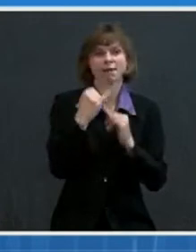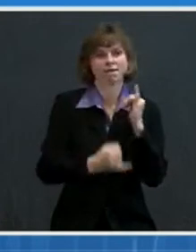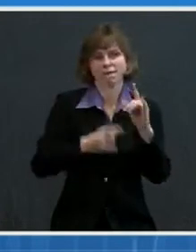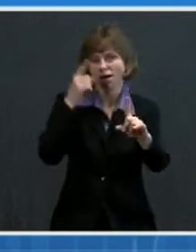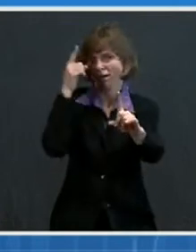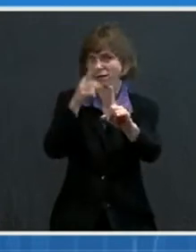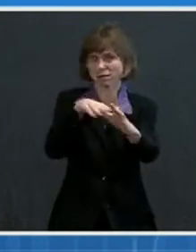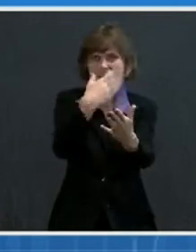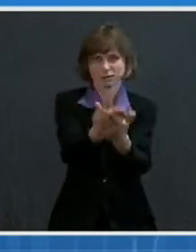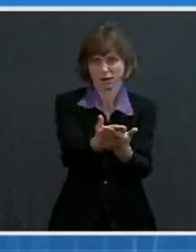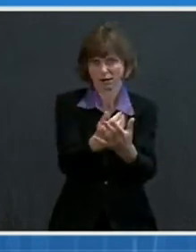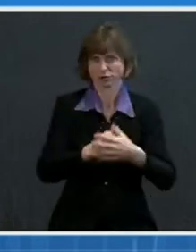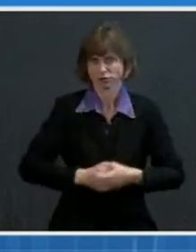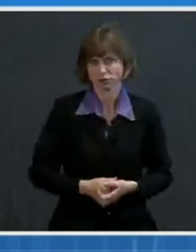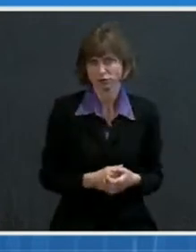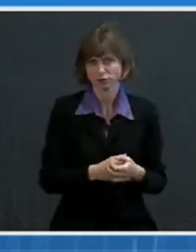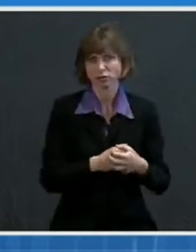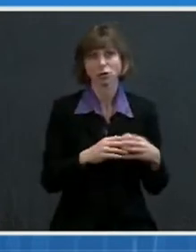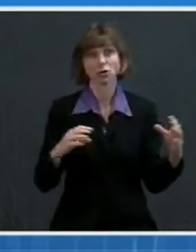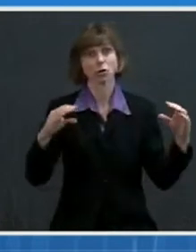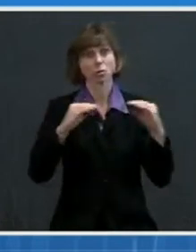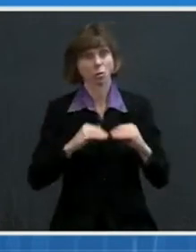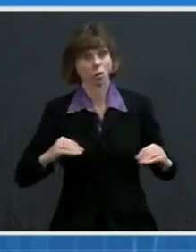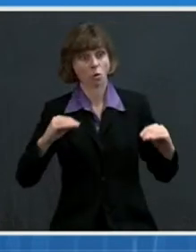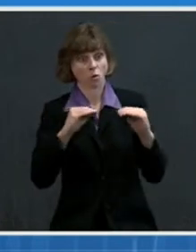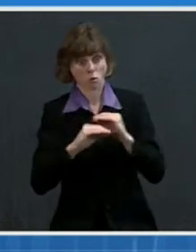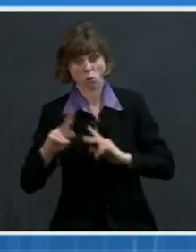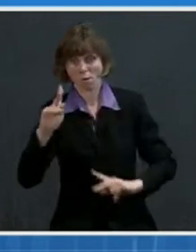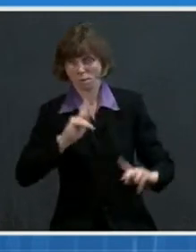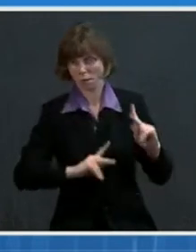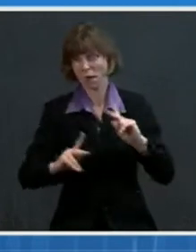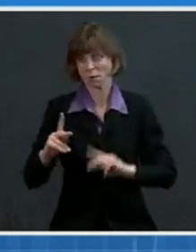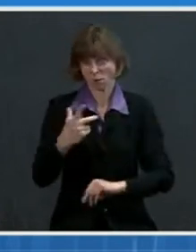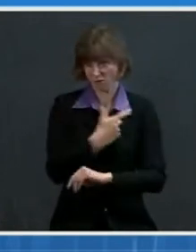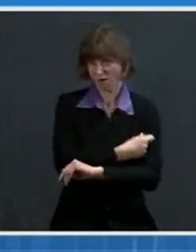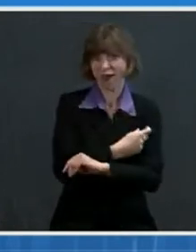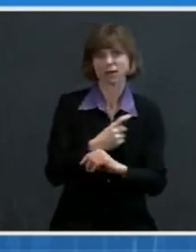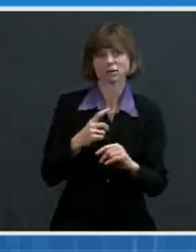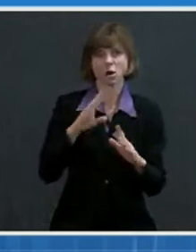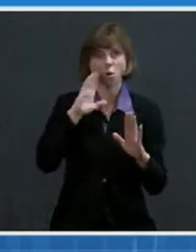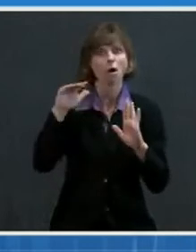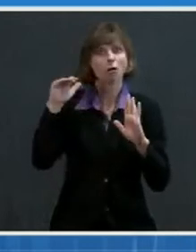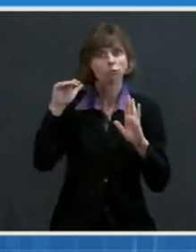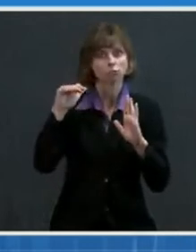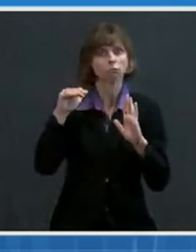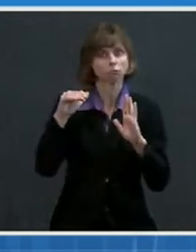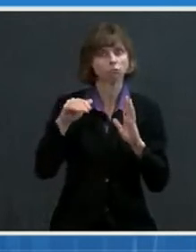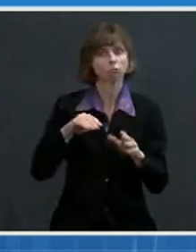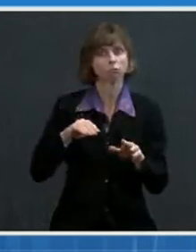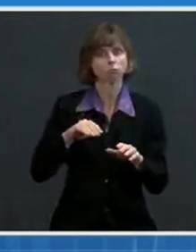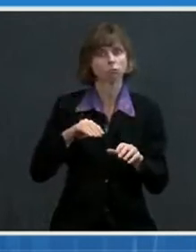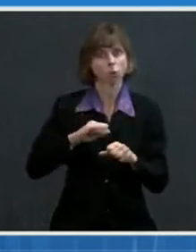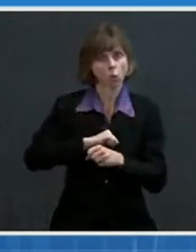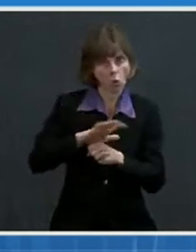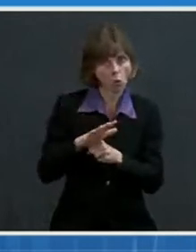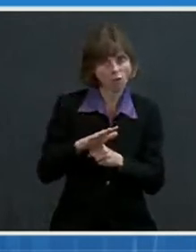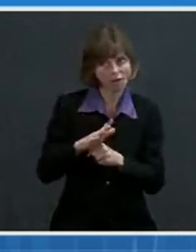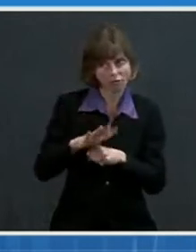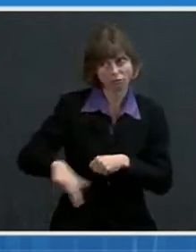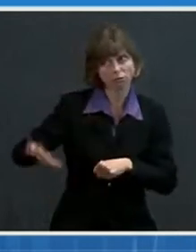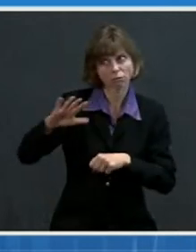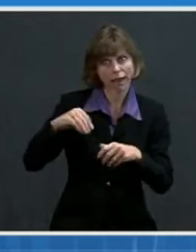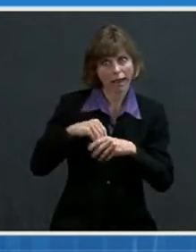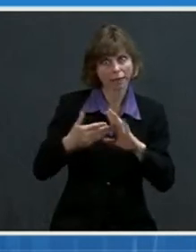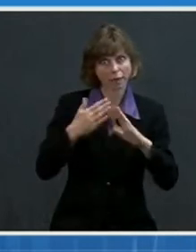As more people get vaccinated, levels of COVID-19 infection decline in communities, and as our understanding of COVID